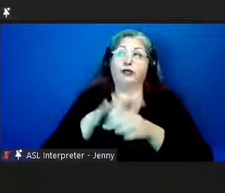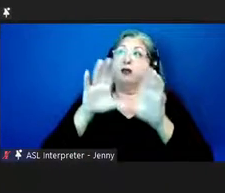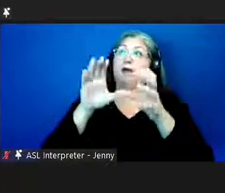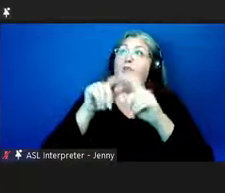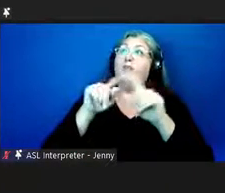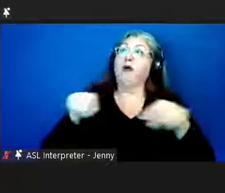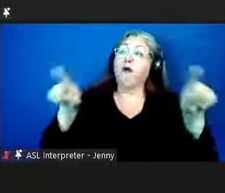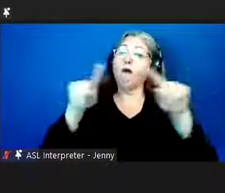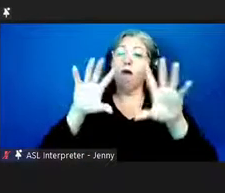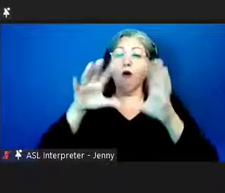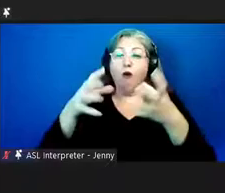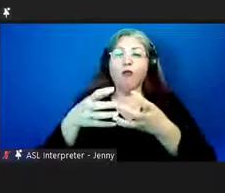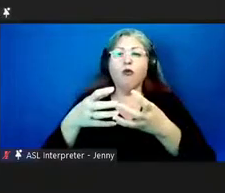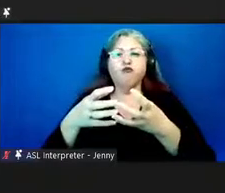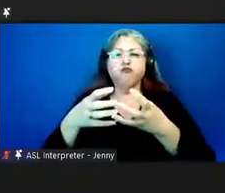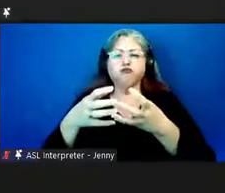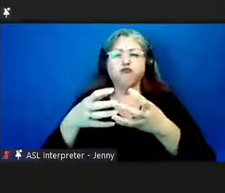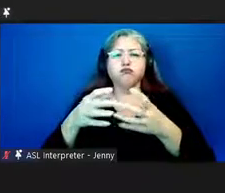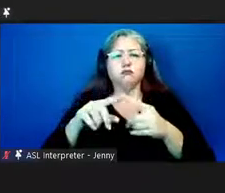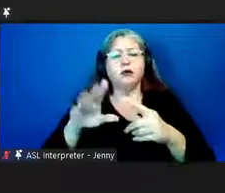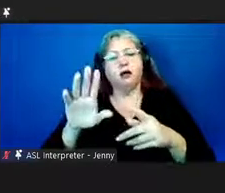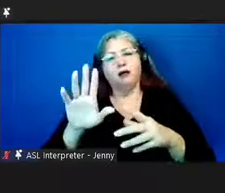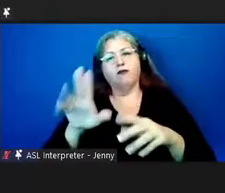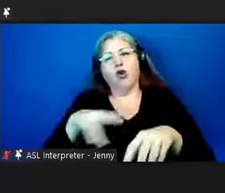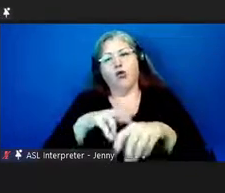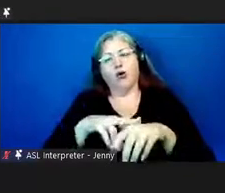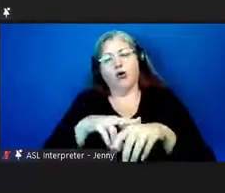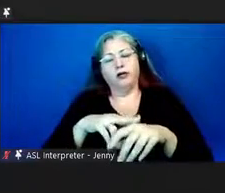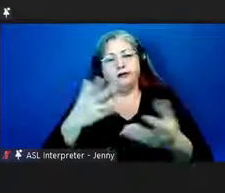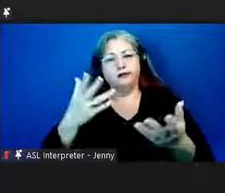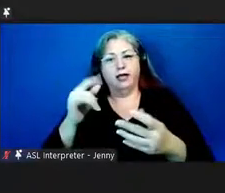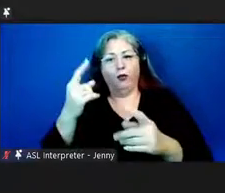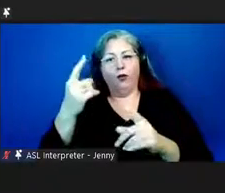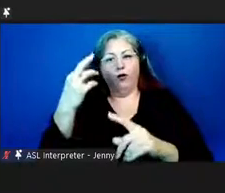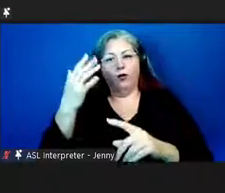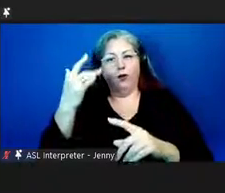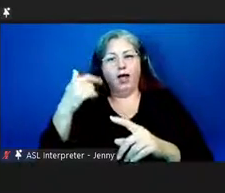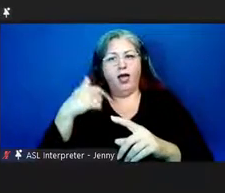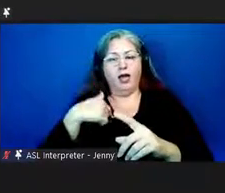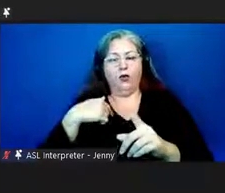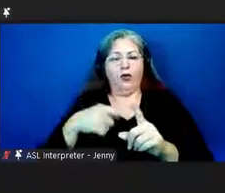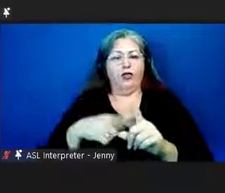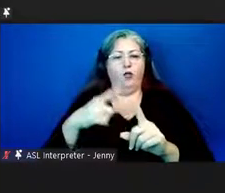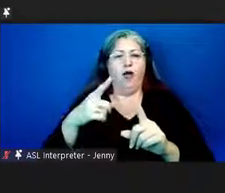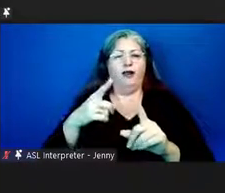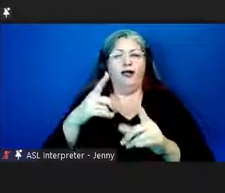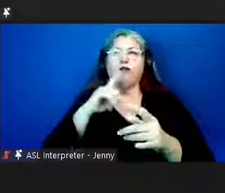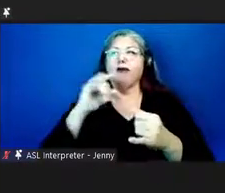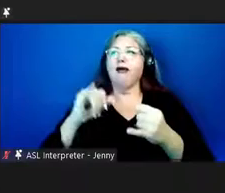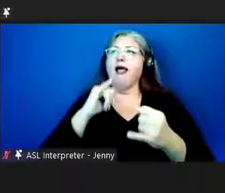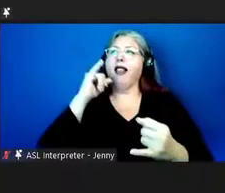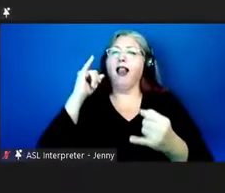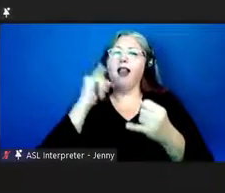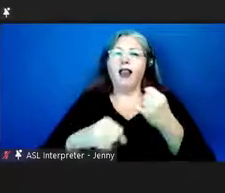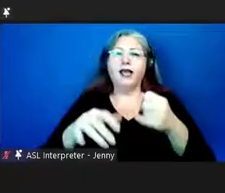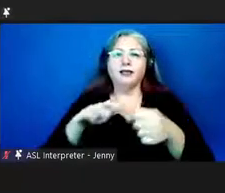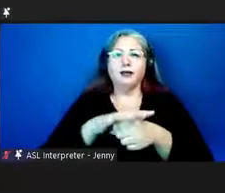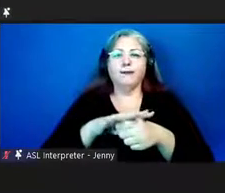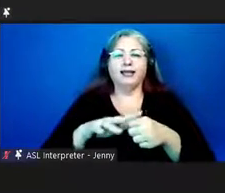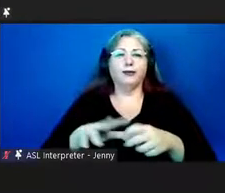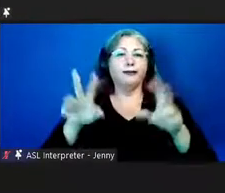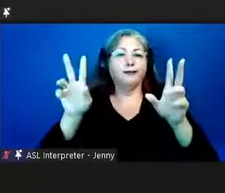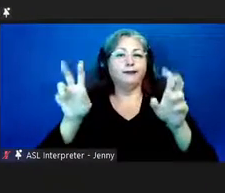and probably that's of course the reason we were one of the most last places to be so-called